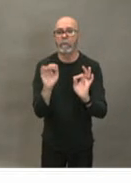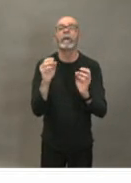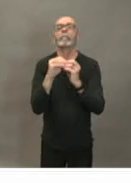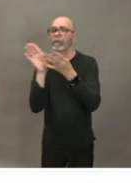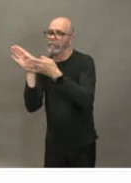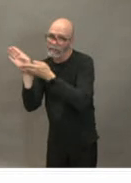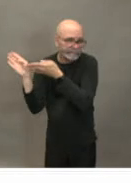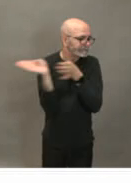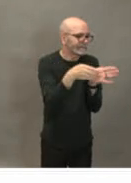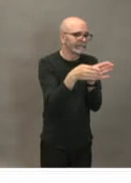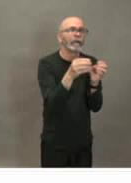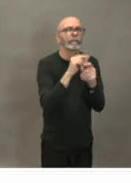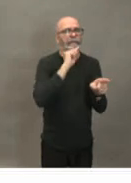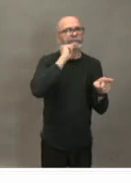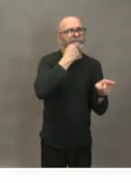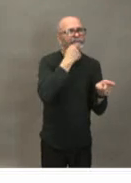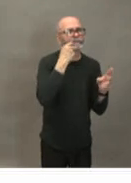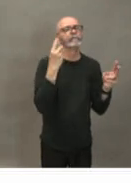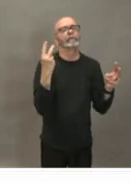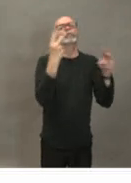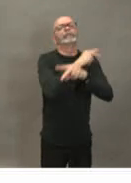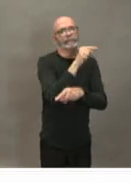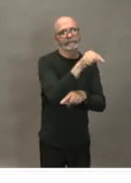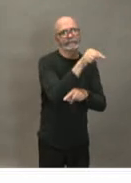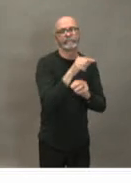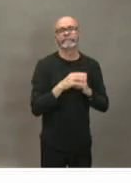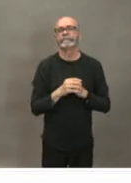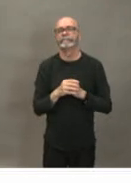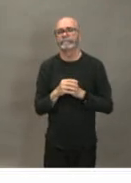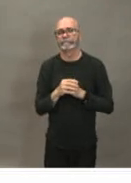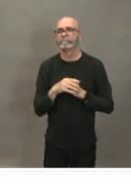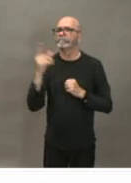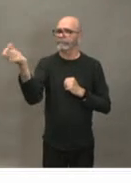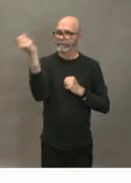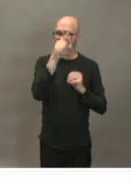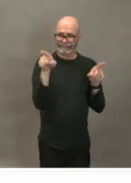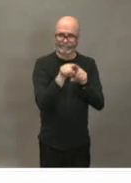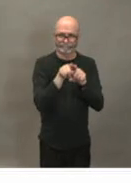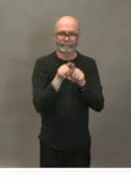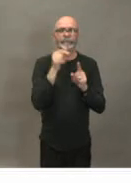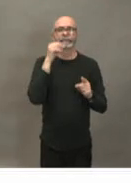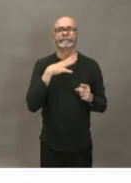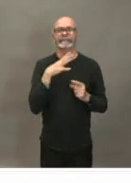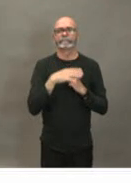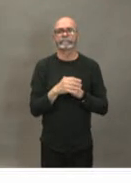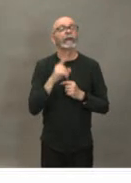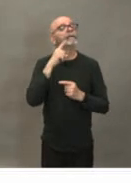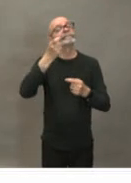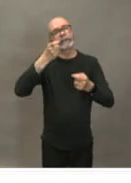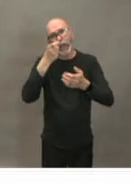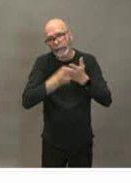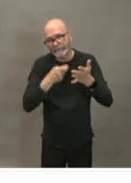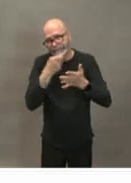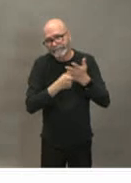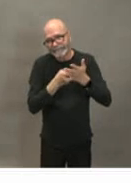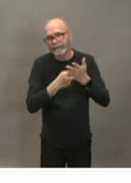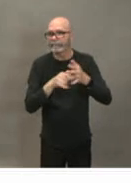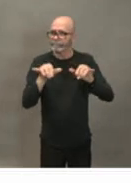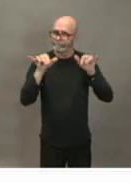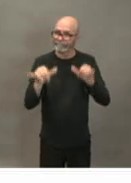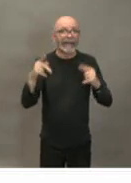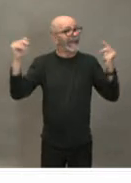coming back to the hockey tournament and mass gathering so you're saying right now for the tournament it's hockey canada's